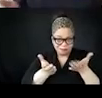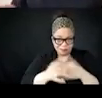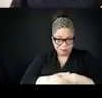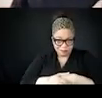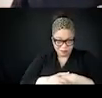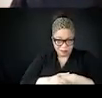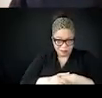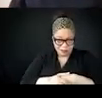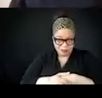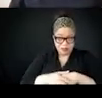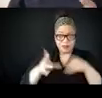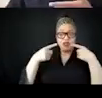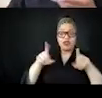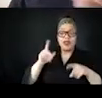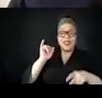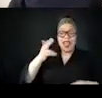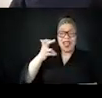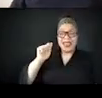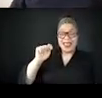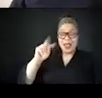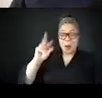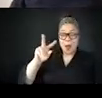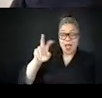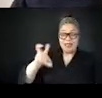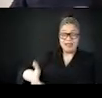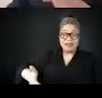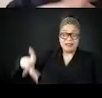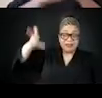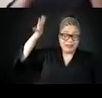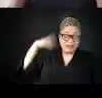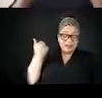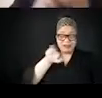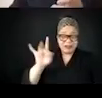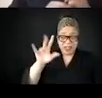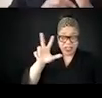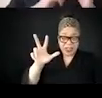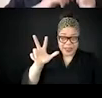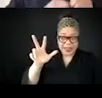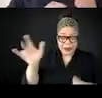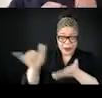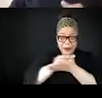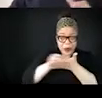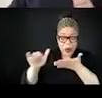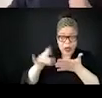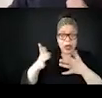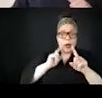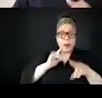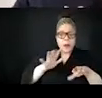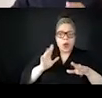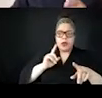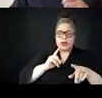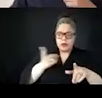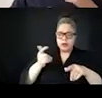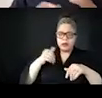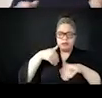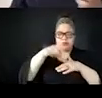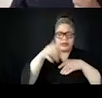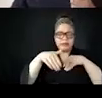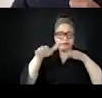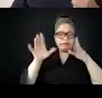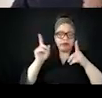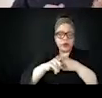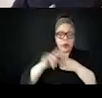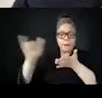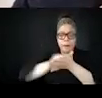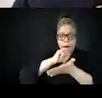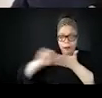sent to Manhattan projects, writing stories about sort of the so-called appalling living conditions of immigrants and the toll that the